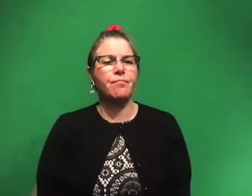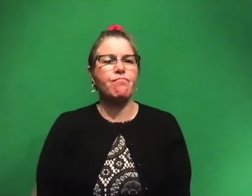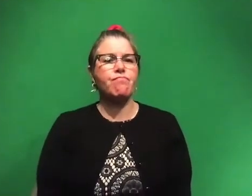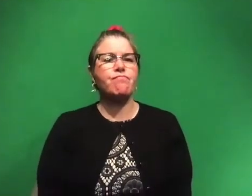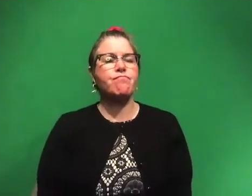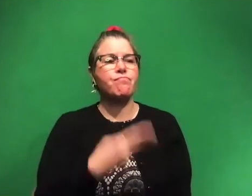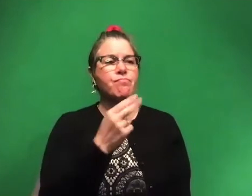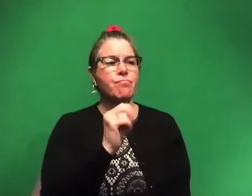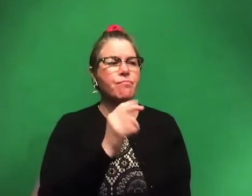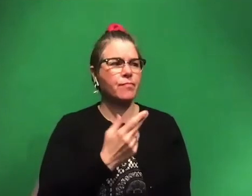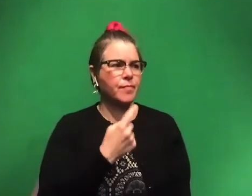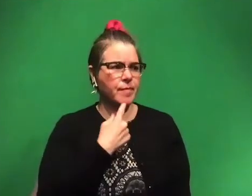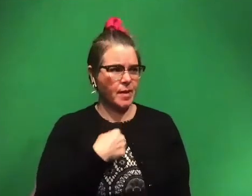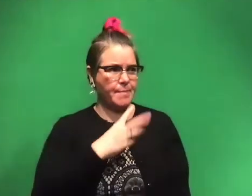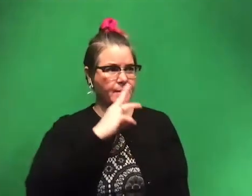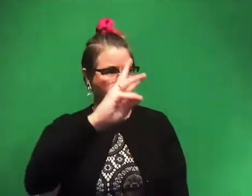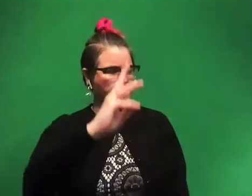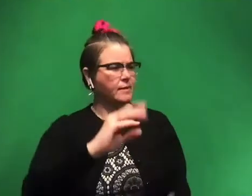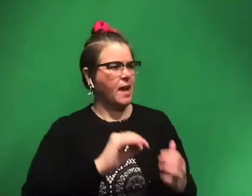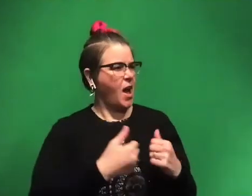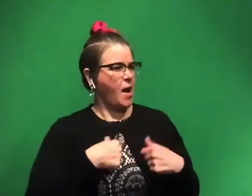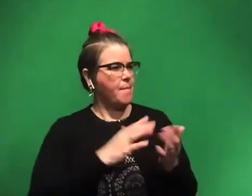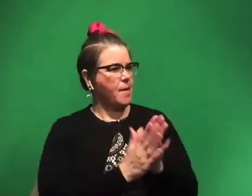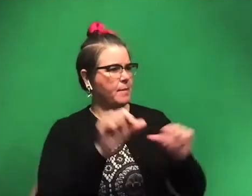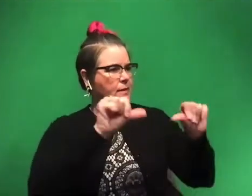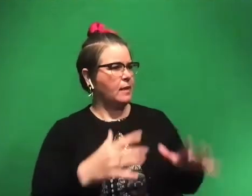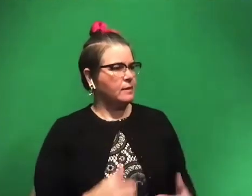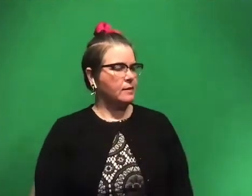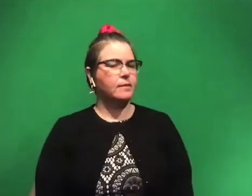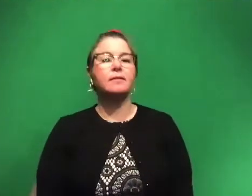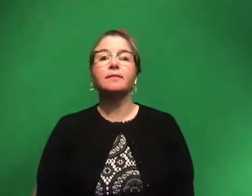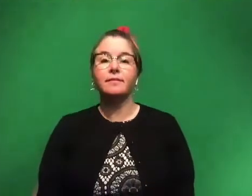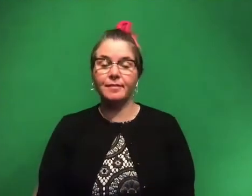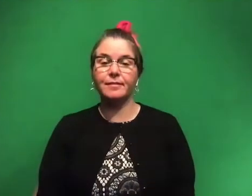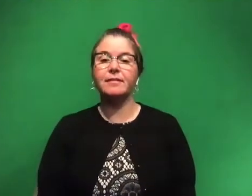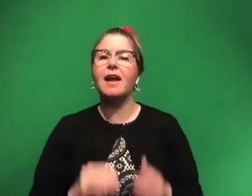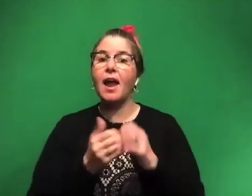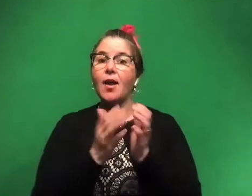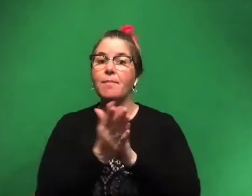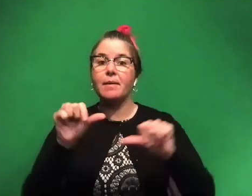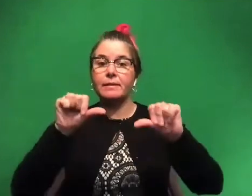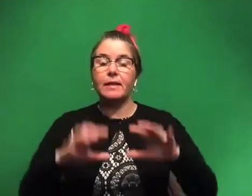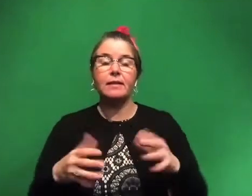Hannah says, I'm six years old. How can I become a scientist? Yes. How do you become a scientist? I want you to